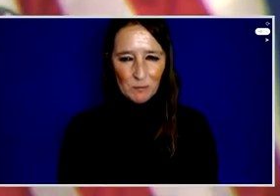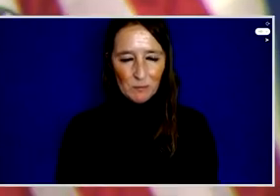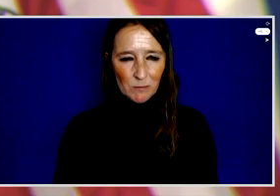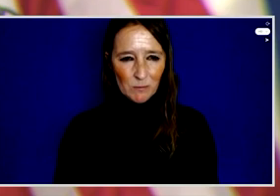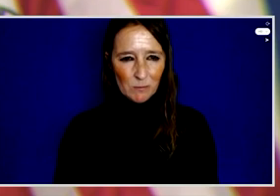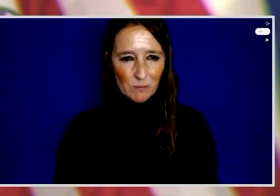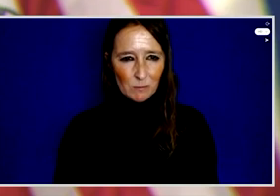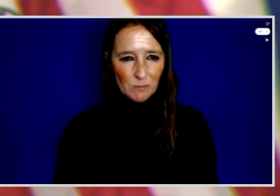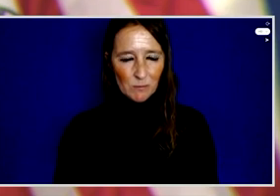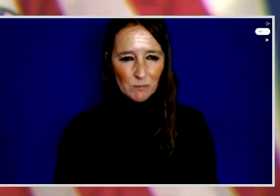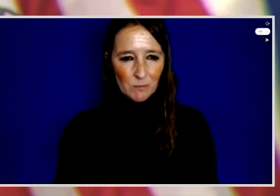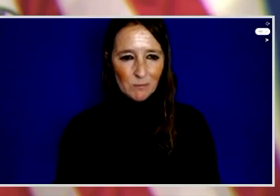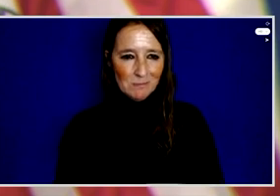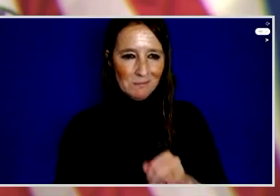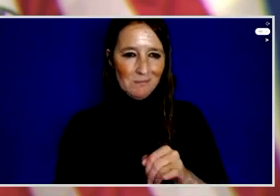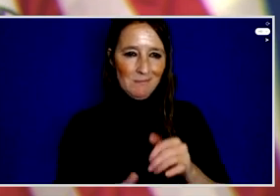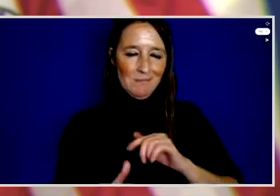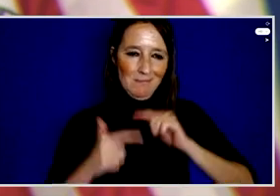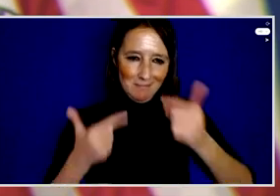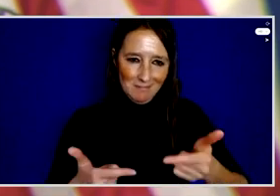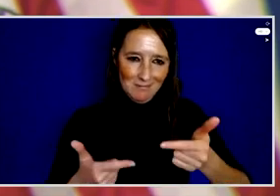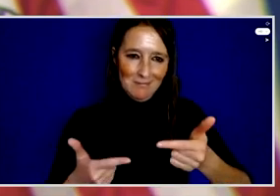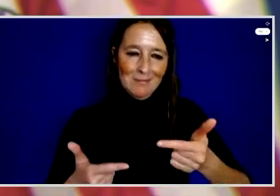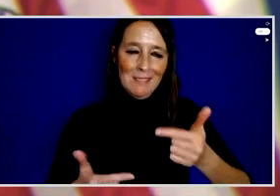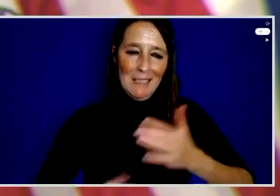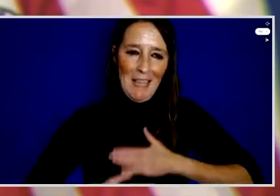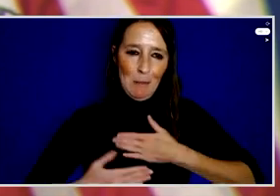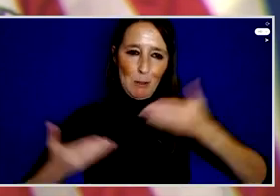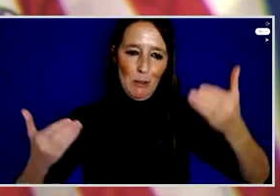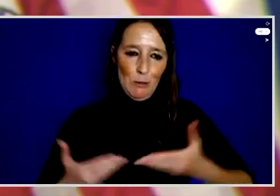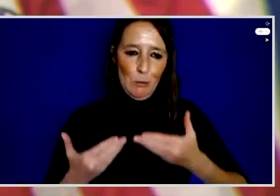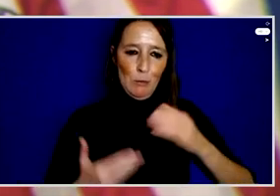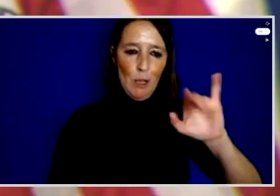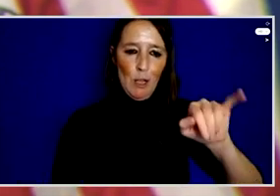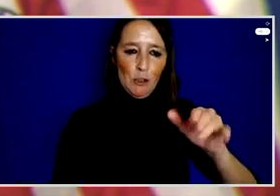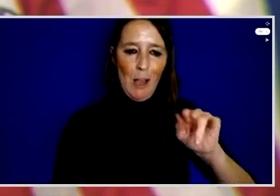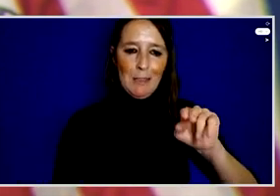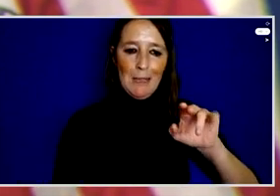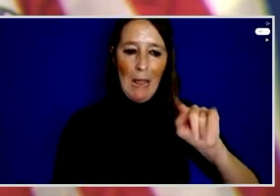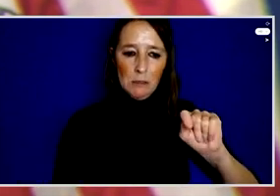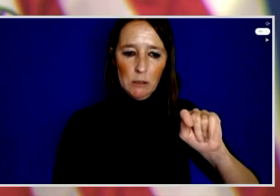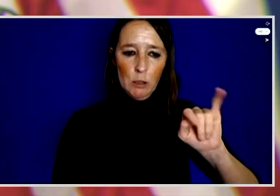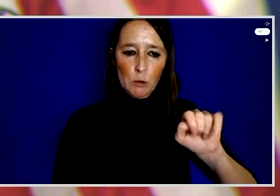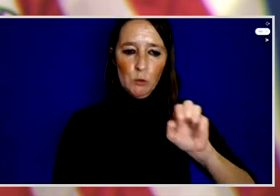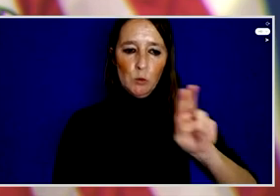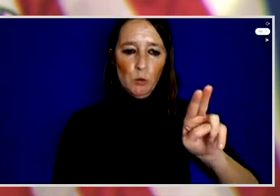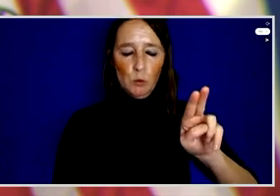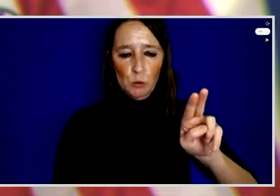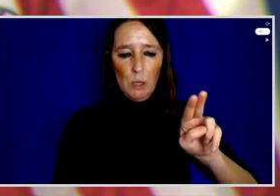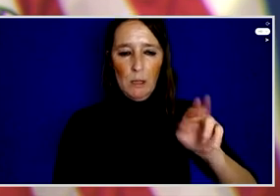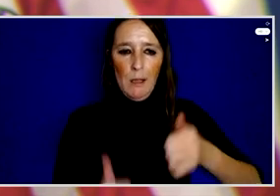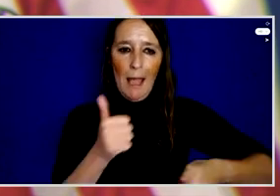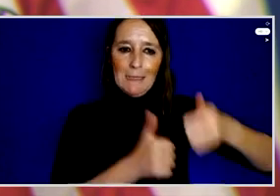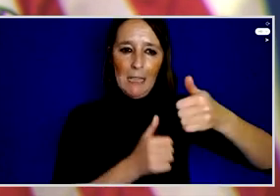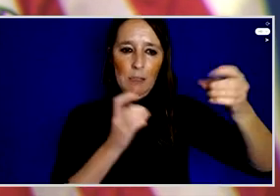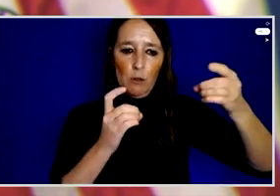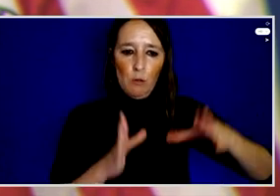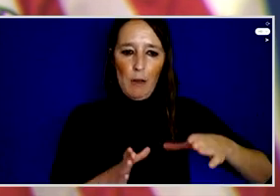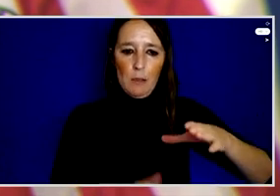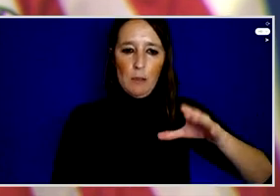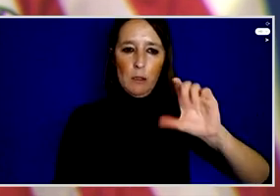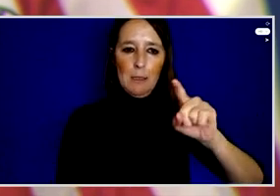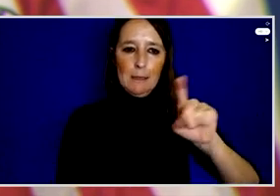Finally, I'm pleased to introduce Jeanette Zhu, the Executive Director of the Zimbabwe Coalition